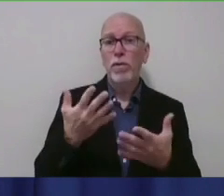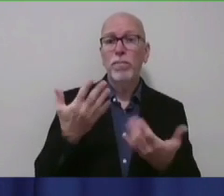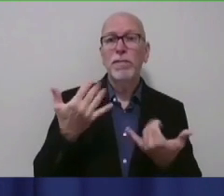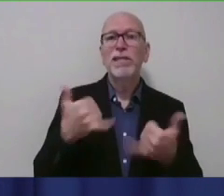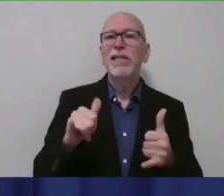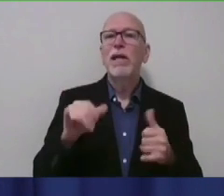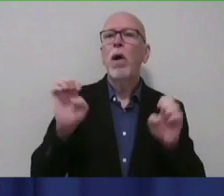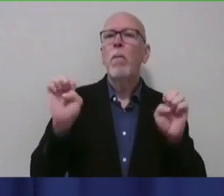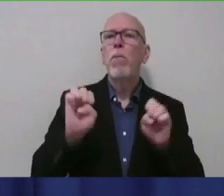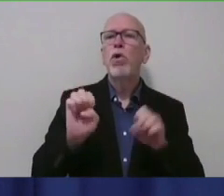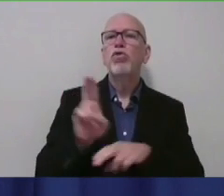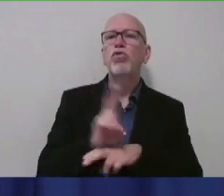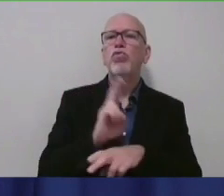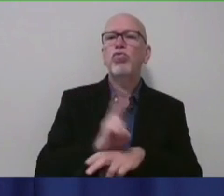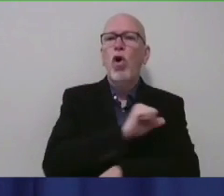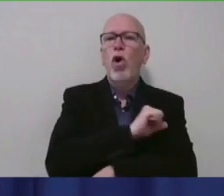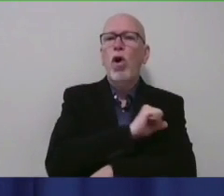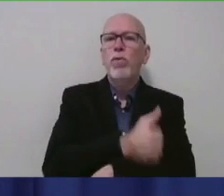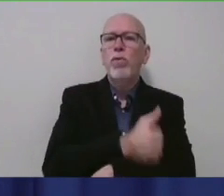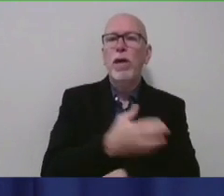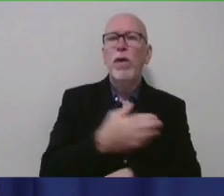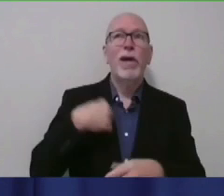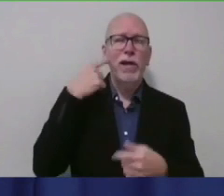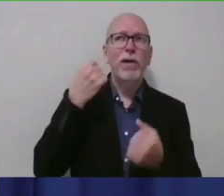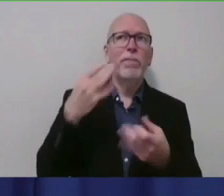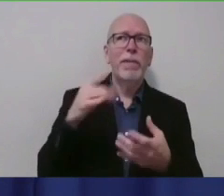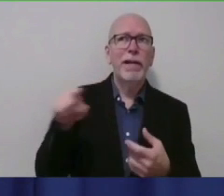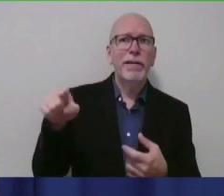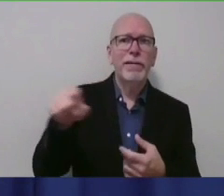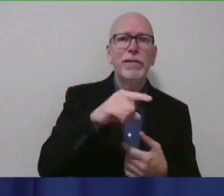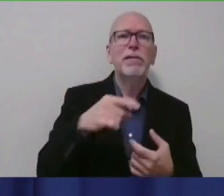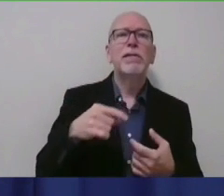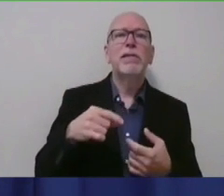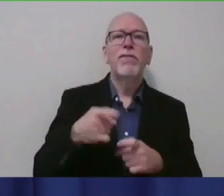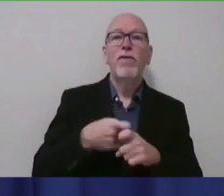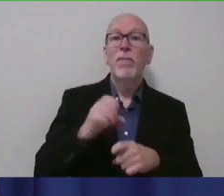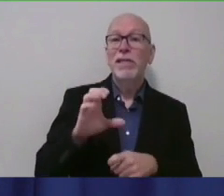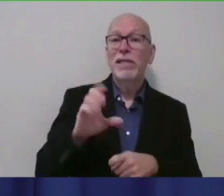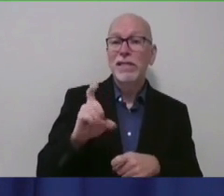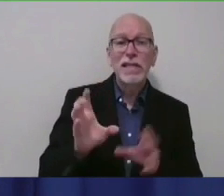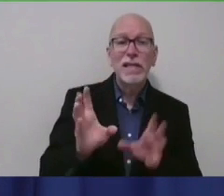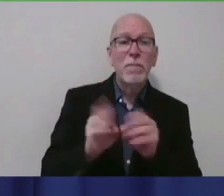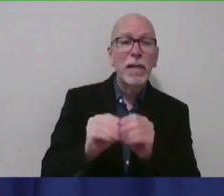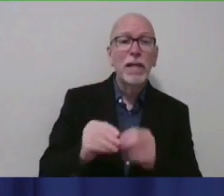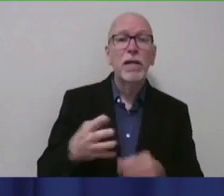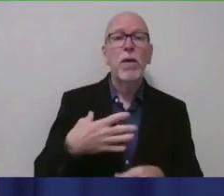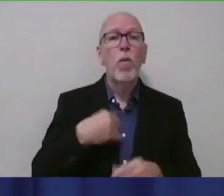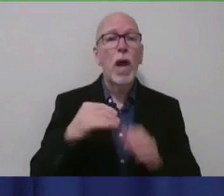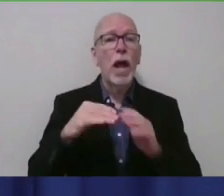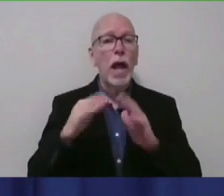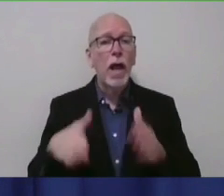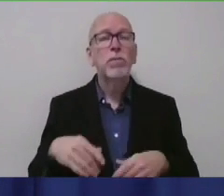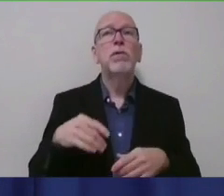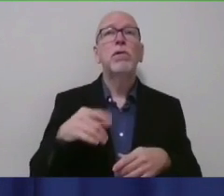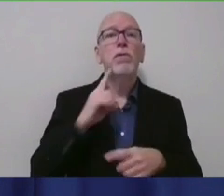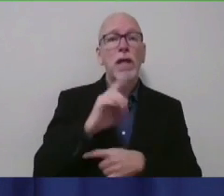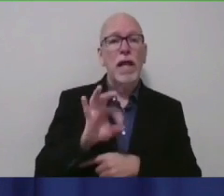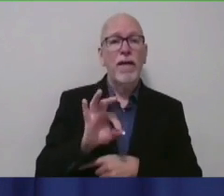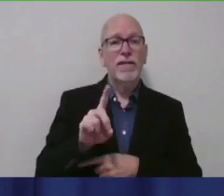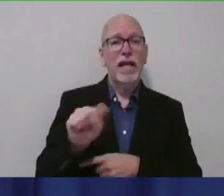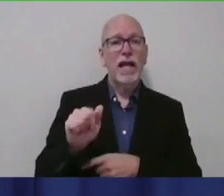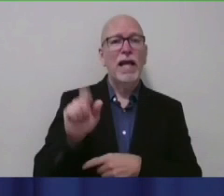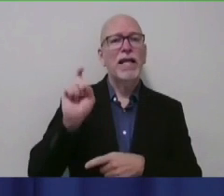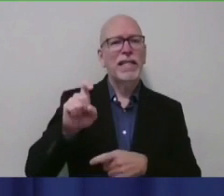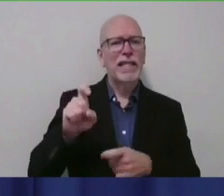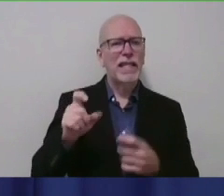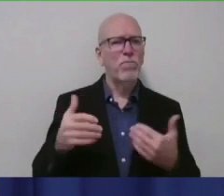use authorization. And we hear regularly on our meetings with the CDC and the White House that really the FDA needs to move. And